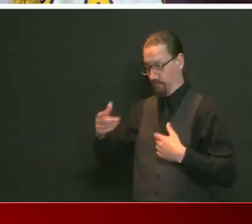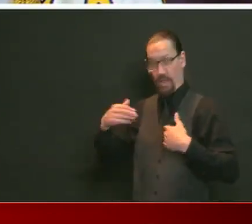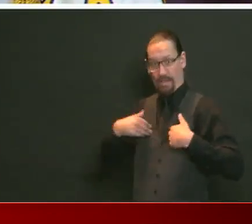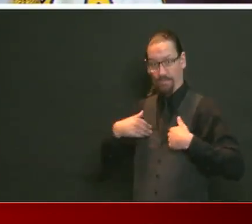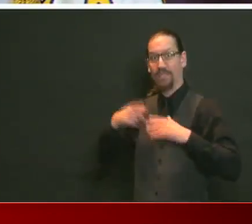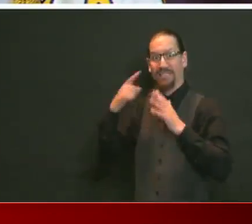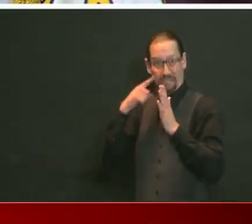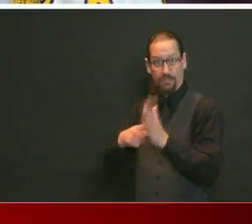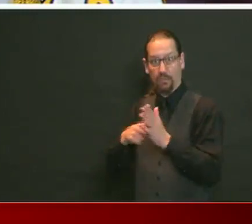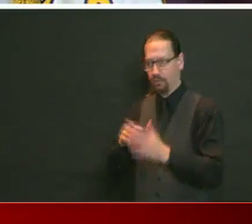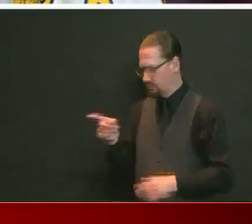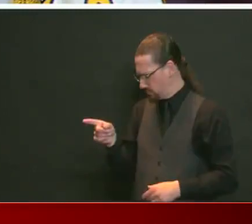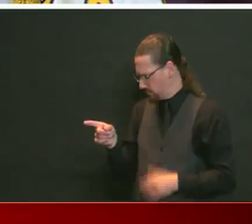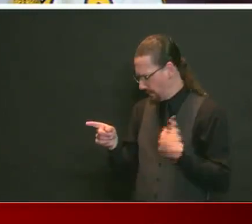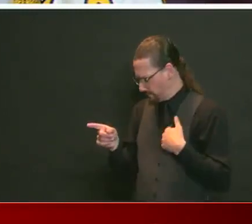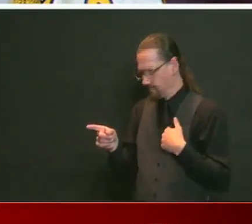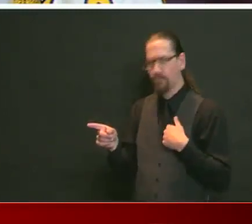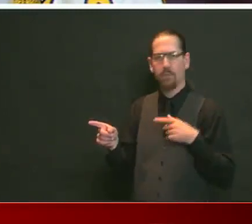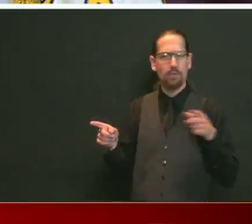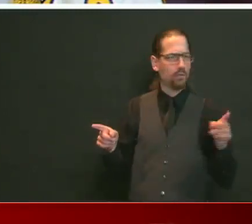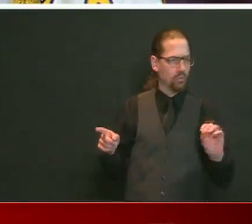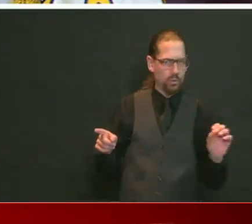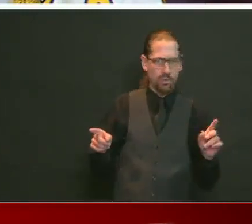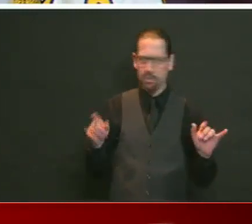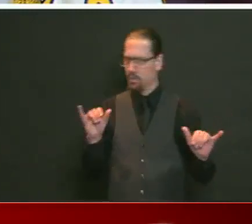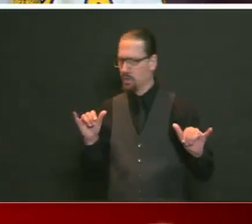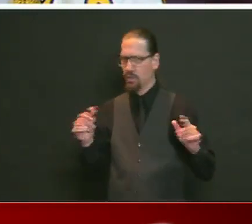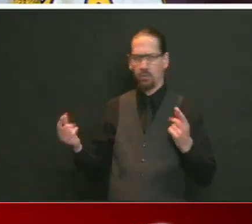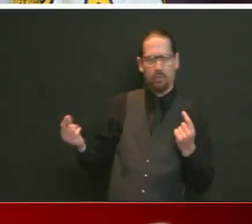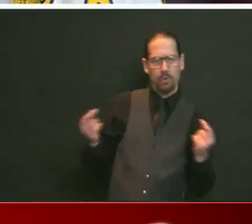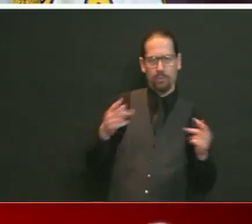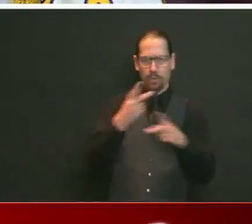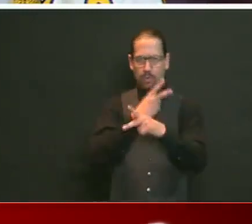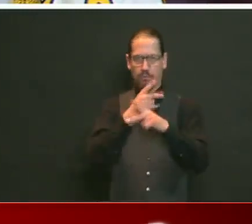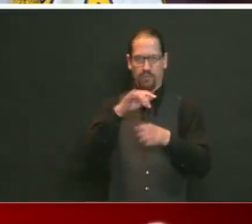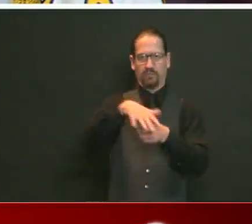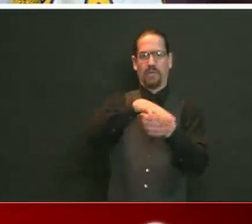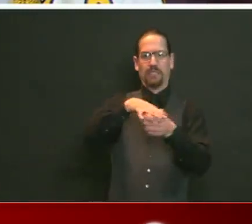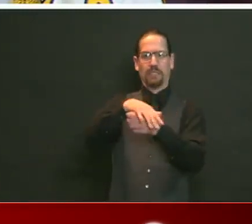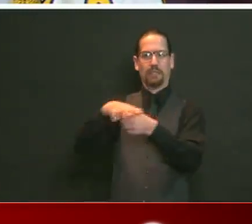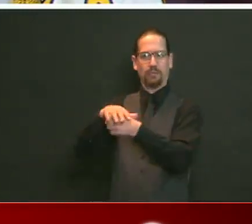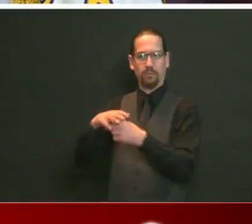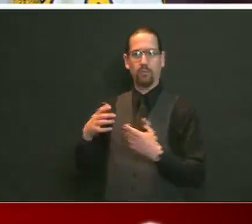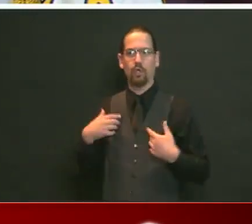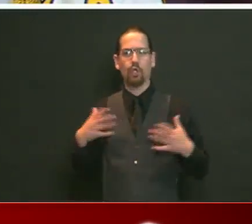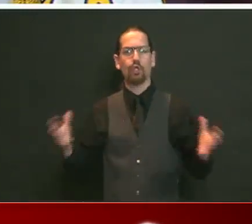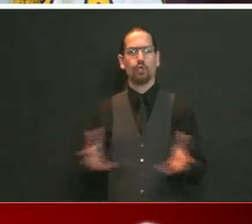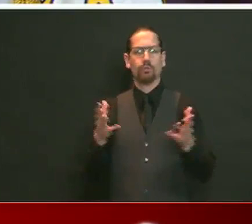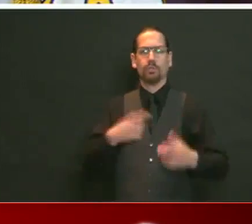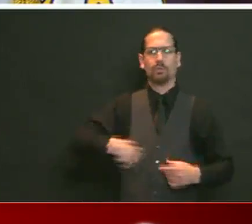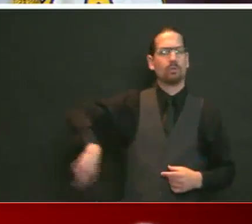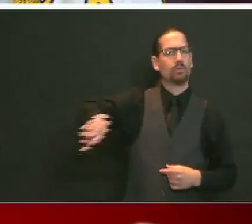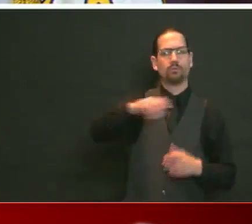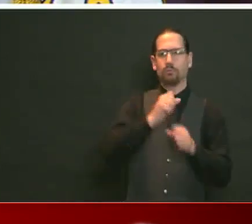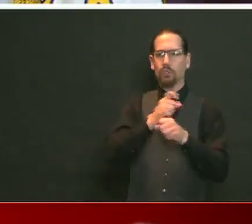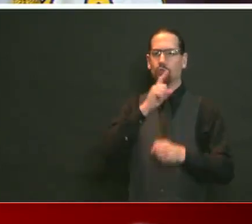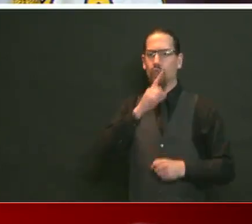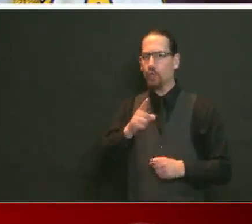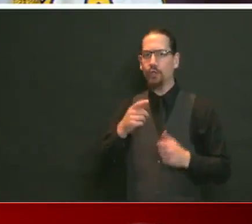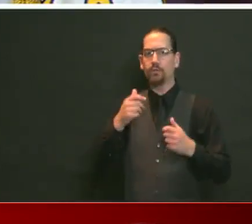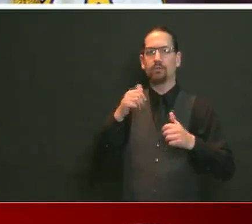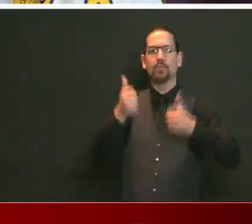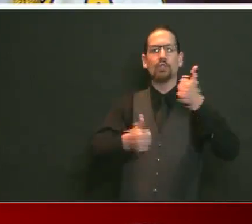warning system, sentinel surveillance testing program, which we are encouraging, we want to make sure they know clearly